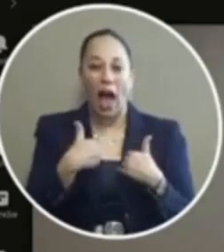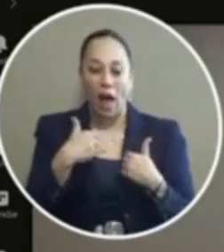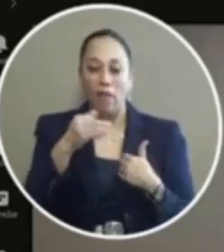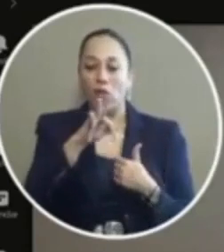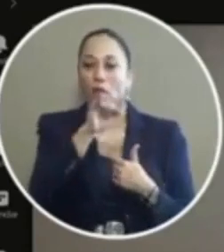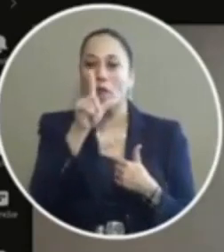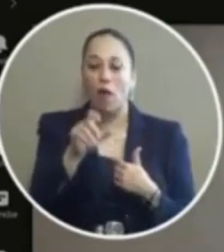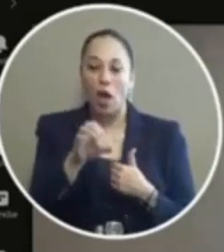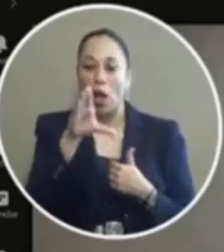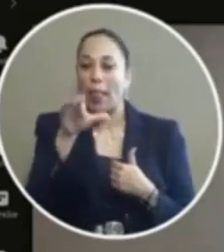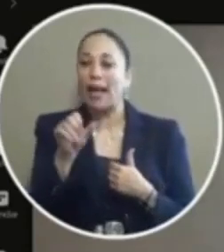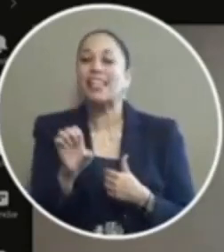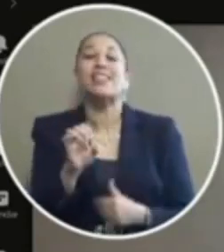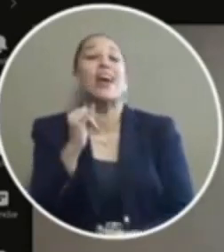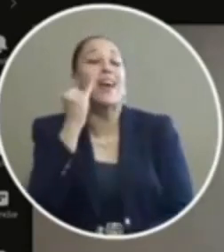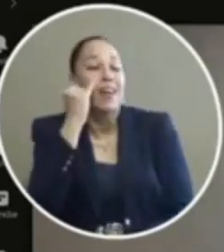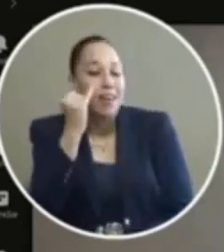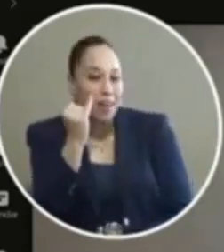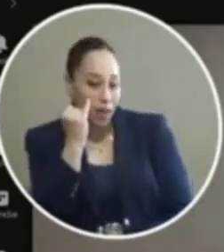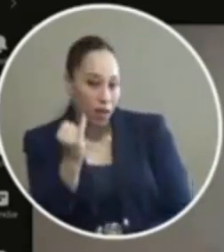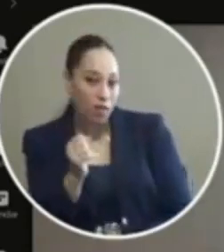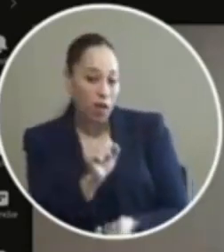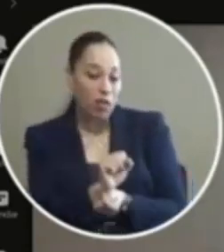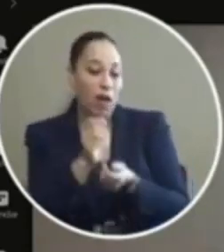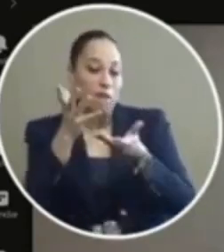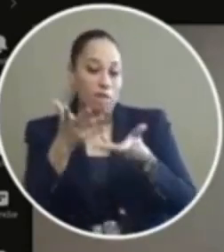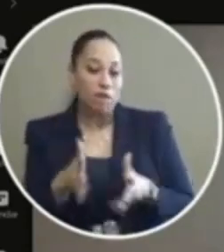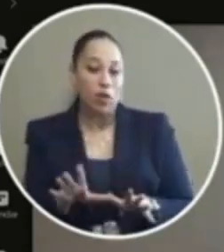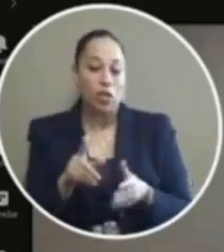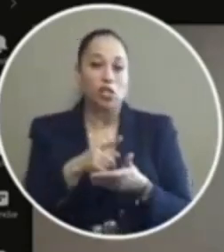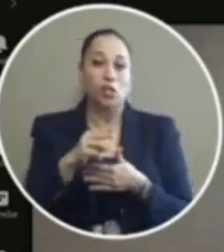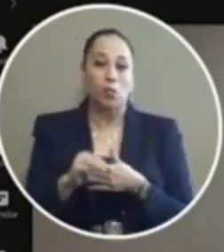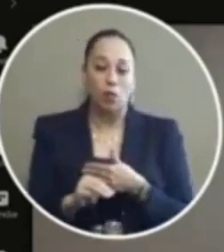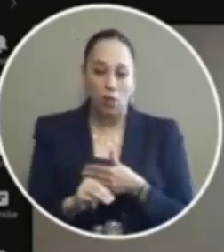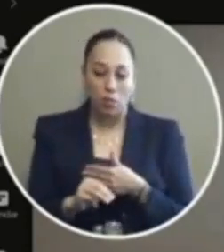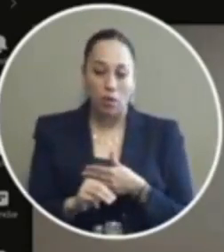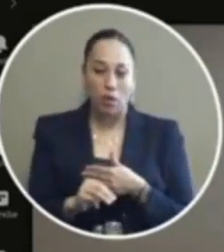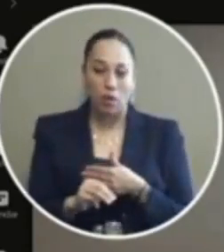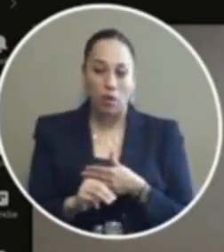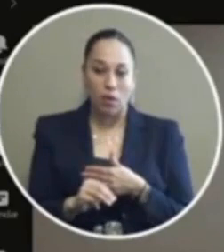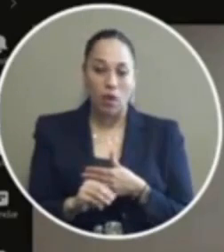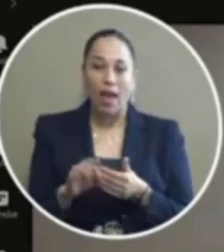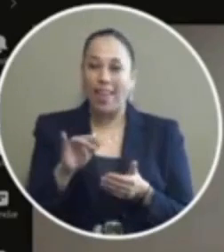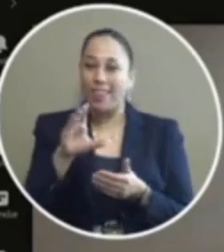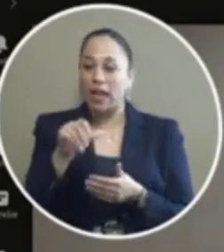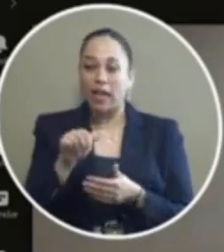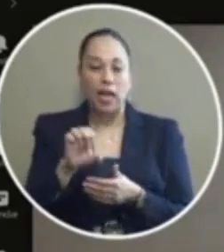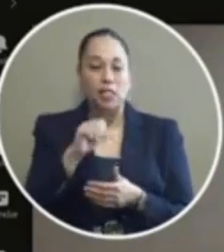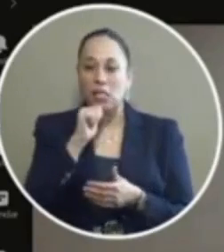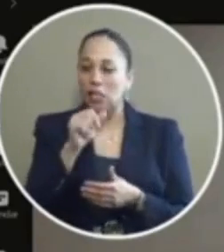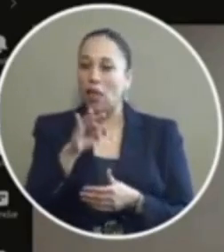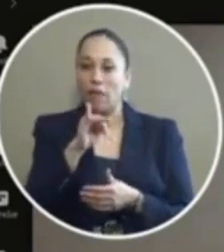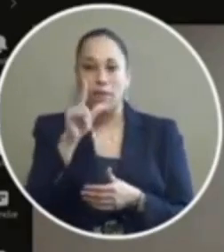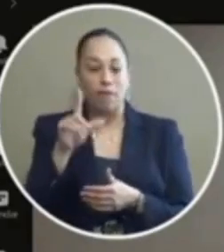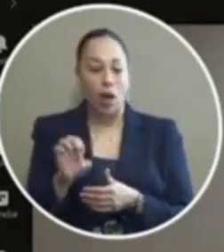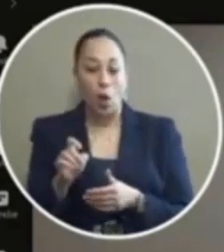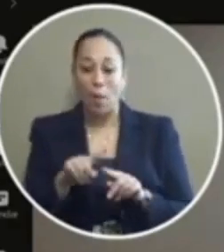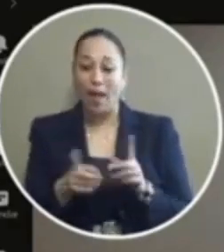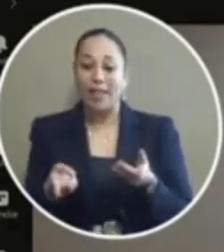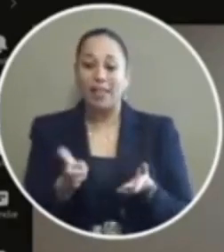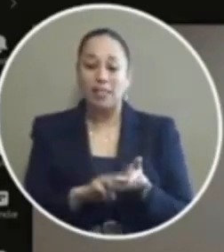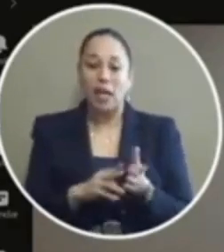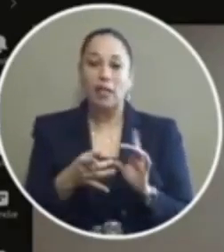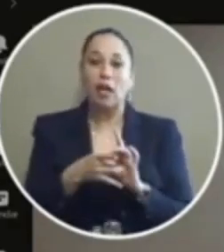case if if the arrestee completes the program the case has never been filed but under sight and release